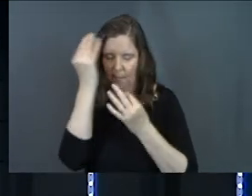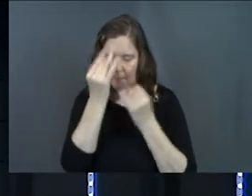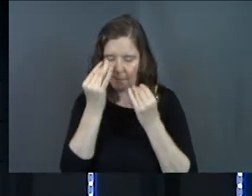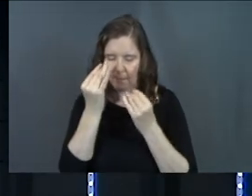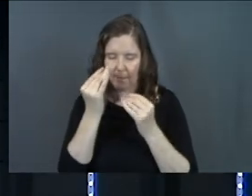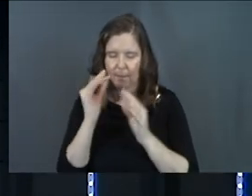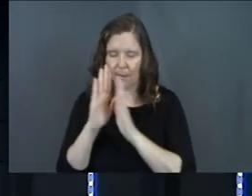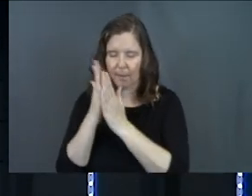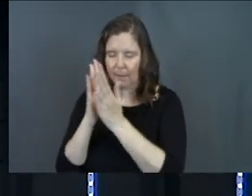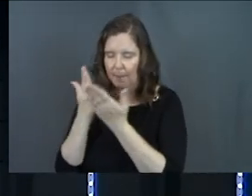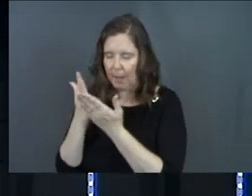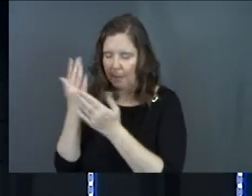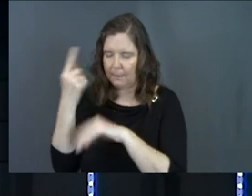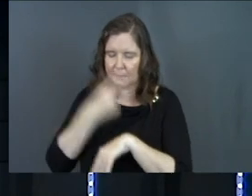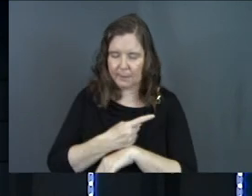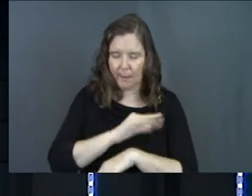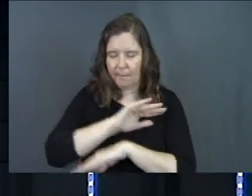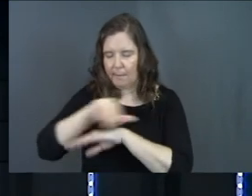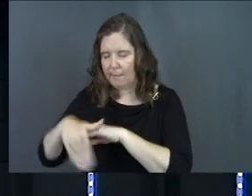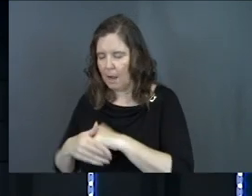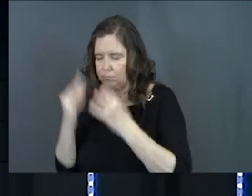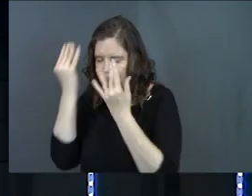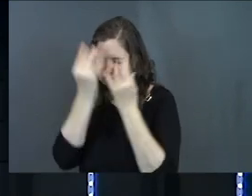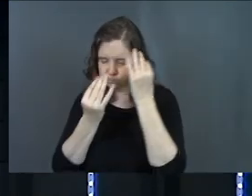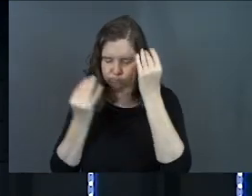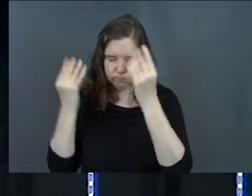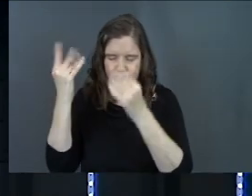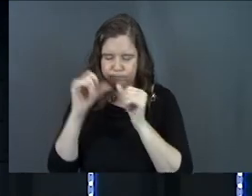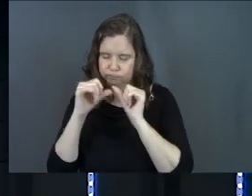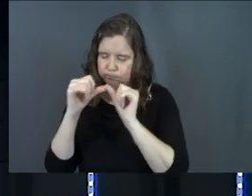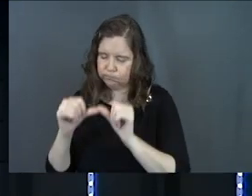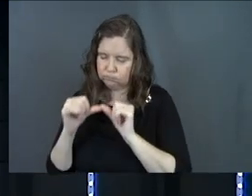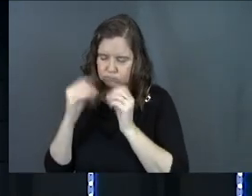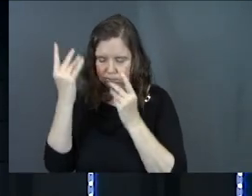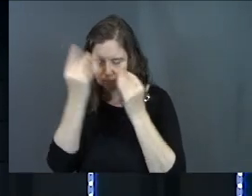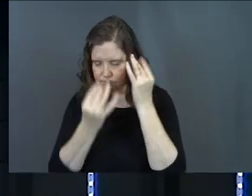words day and night. Like they just can't stop thinking about it. They just keep.